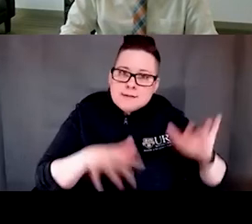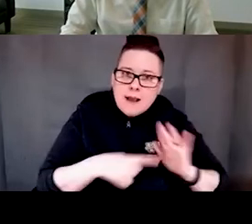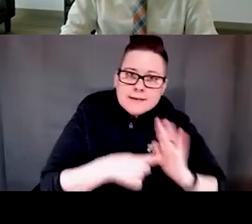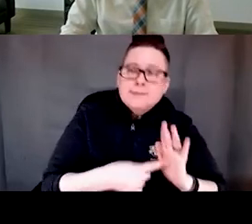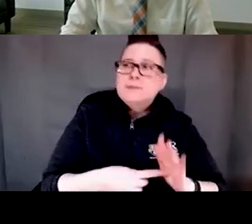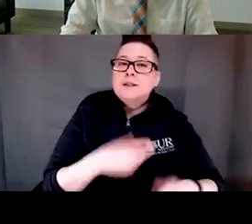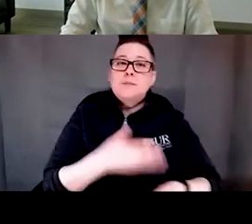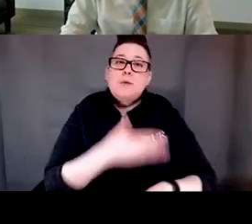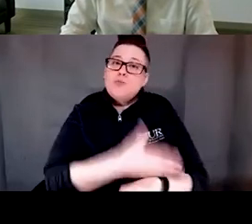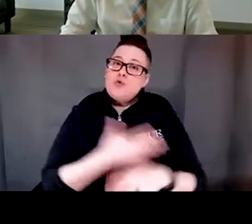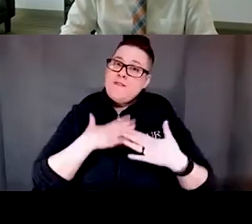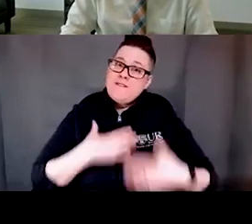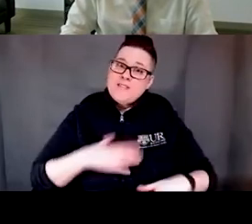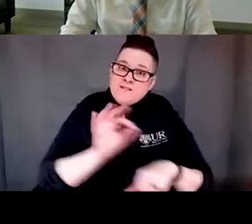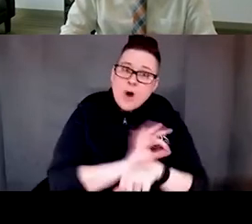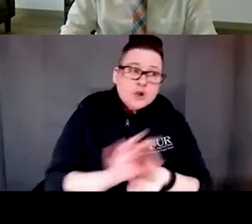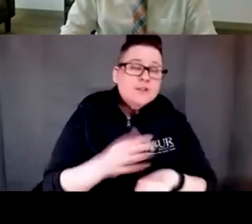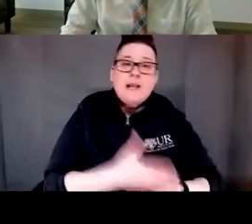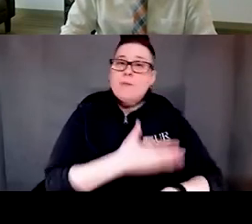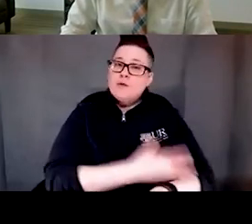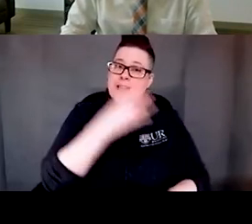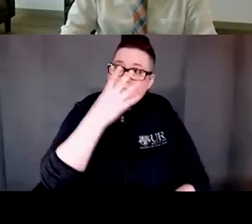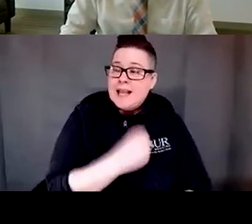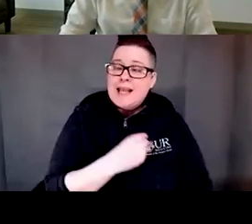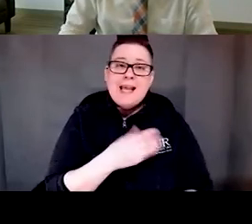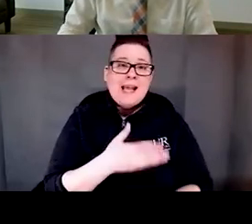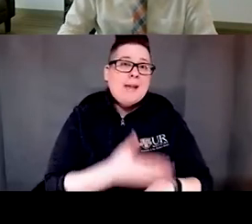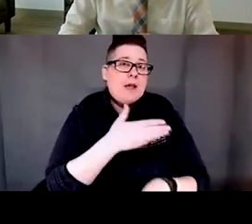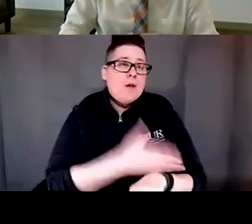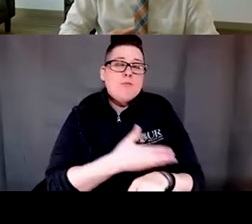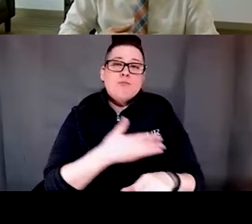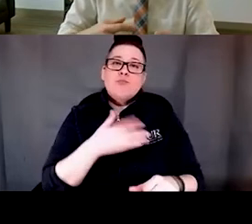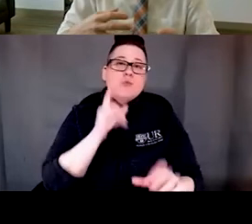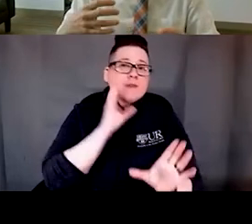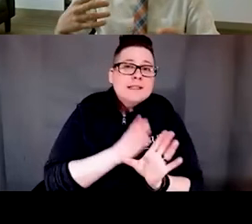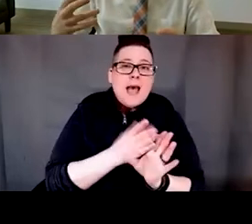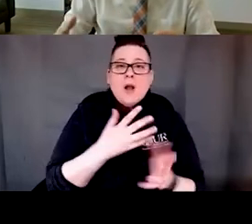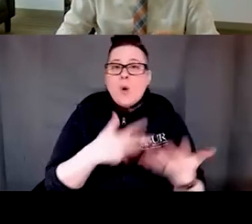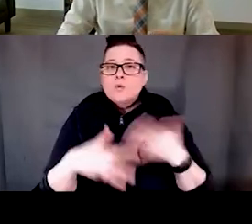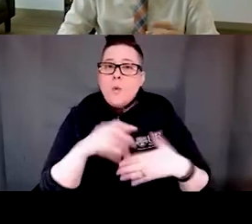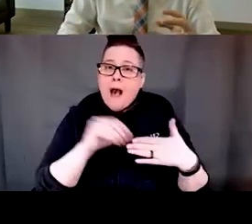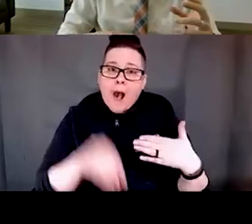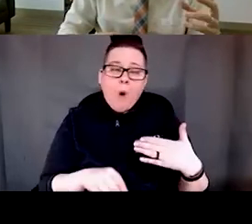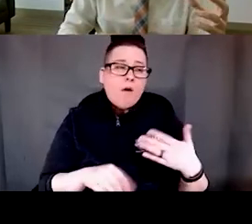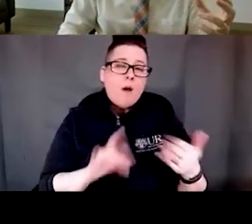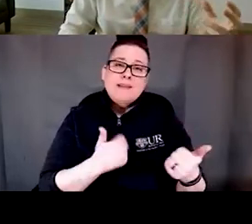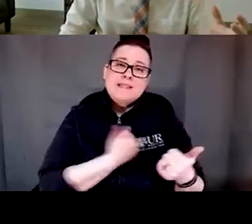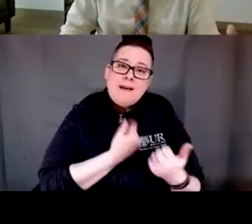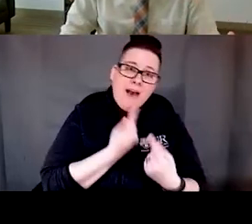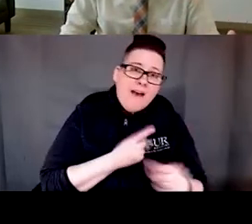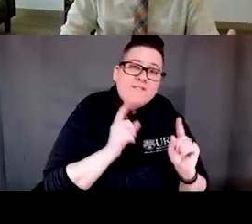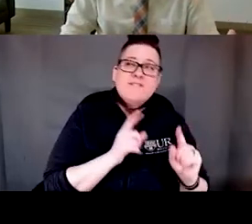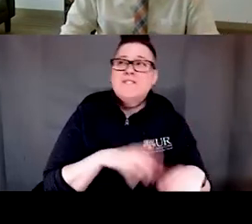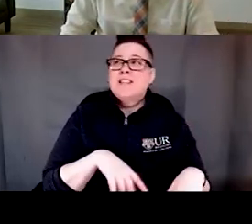improves physical functioning, improves sleep, improves psychosocial outcomes, whether that be self-efficacy or